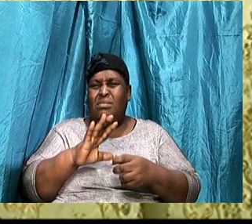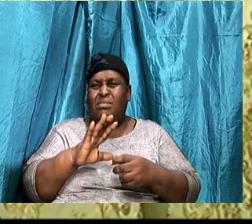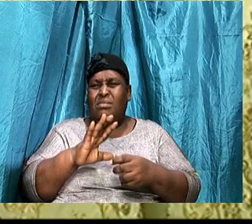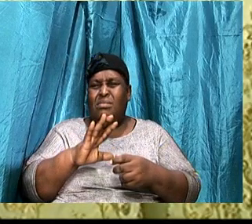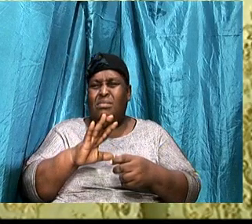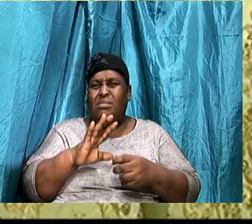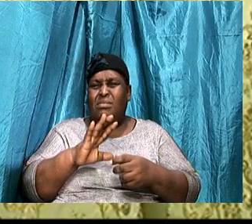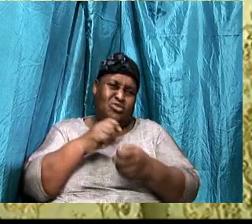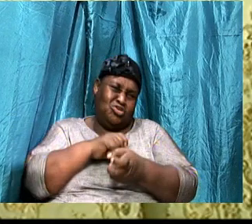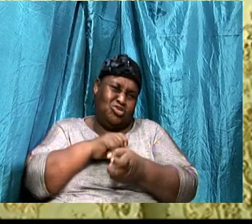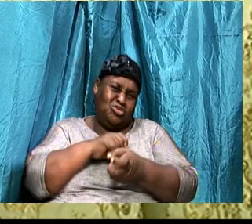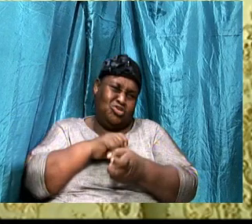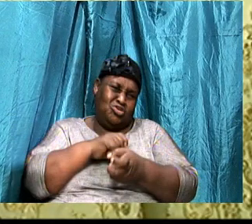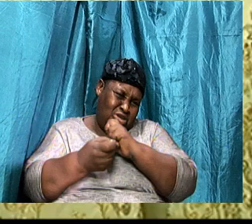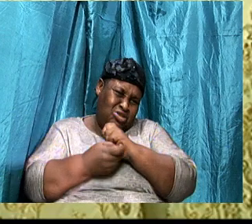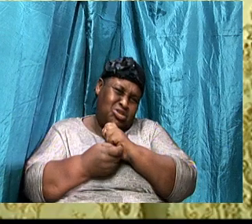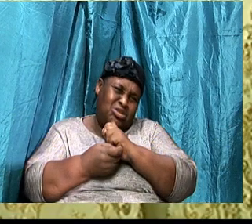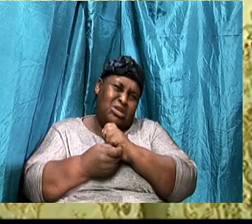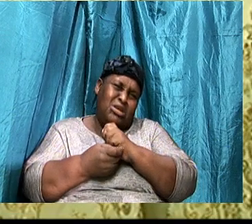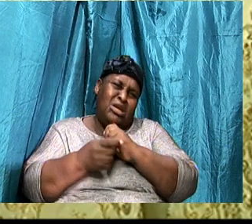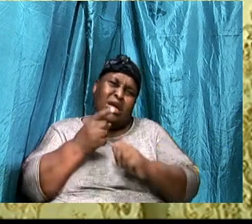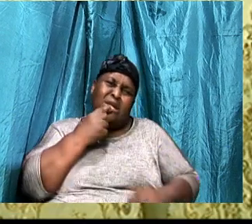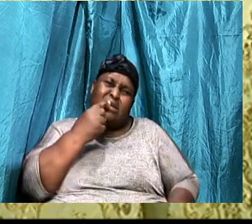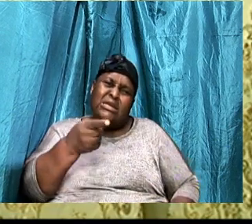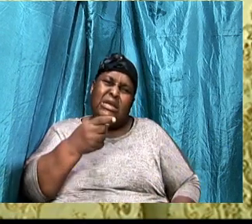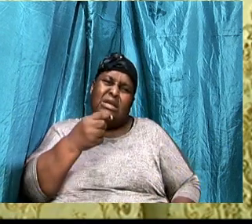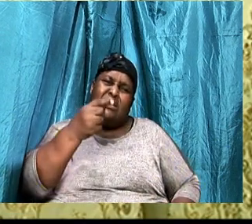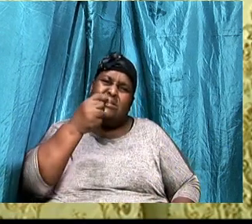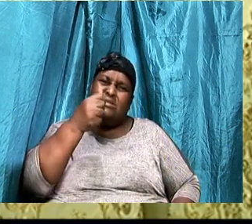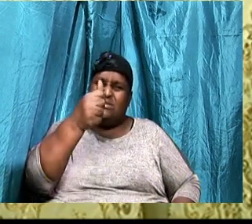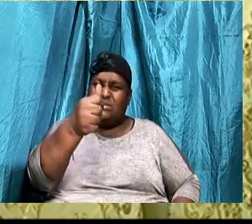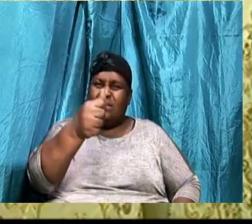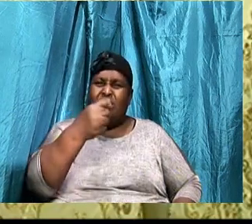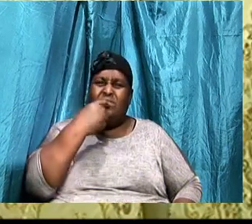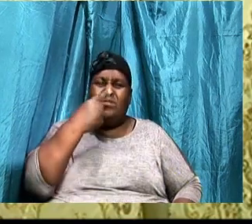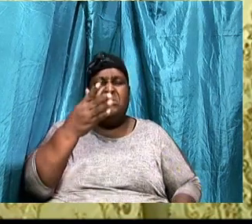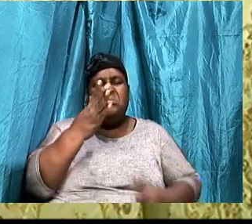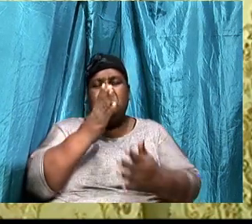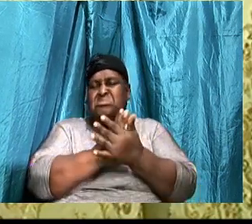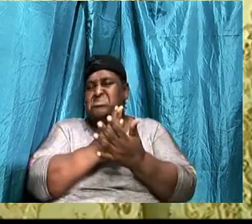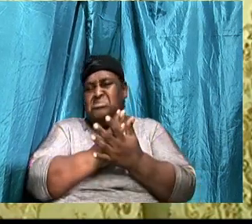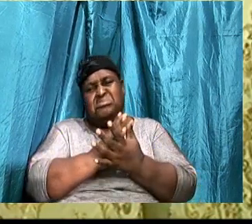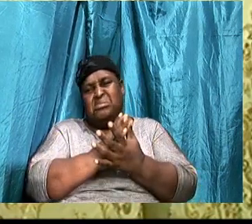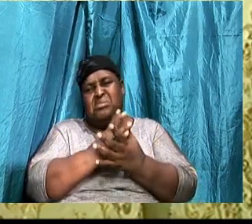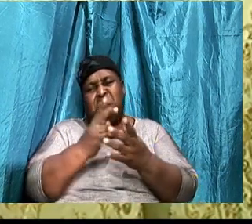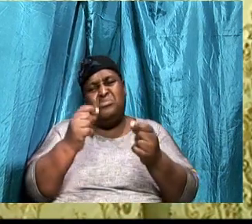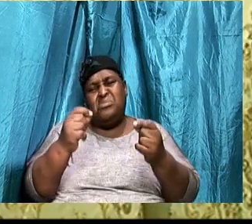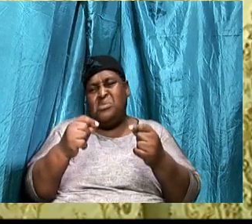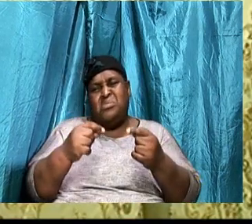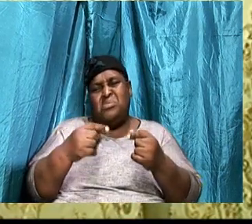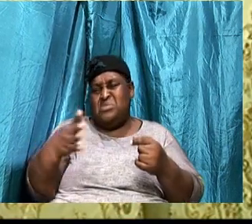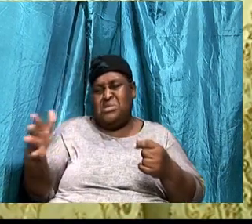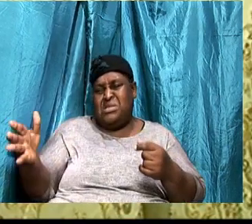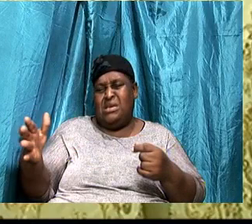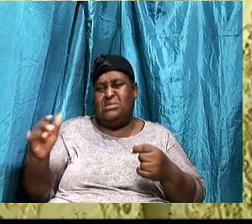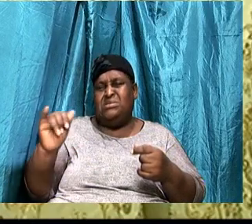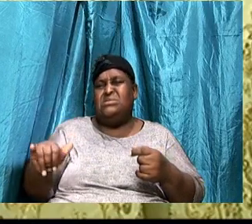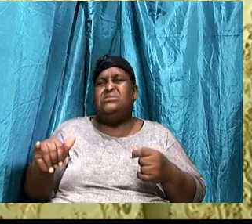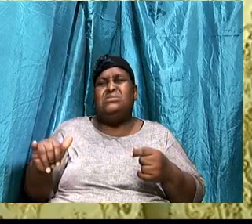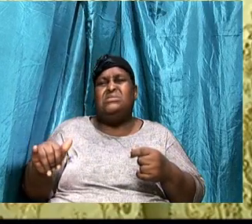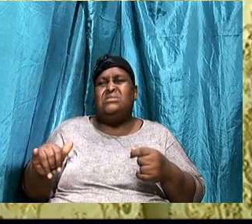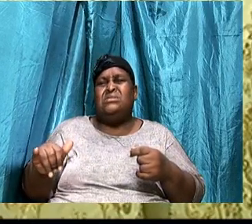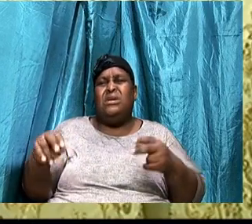you just know that, look here, I am not going to do these things again. And you know the things,